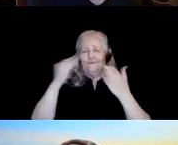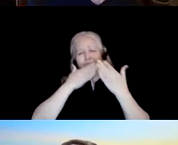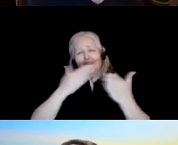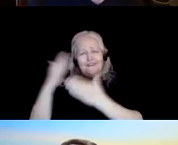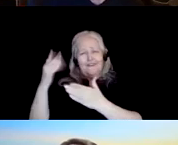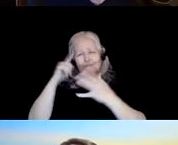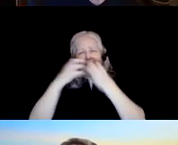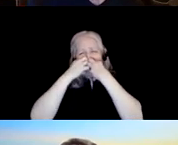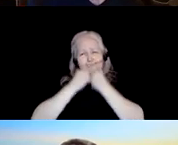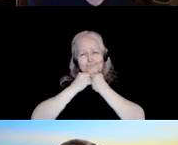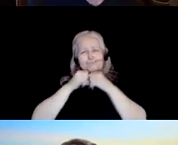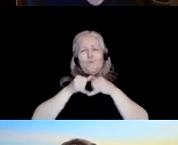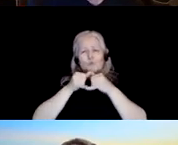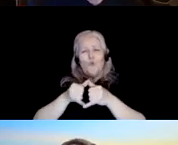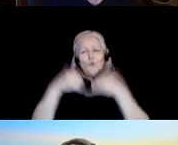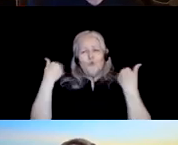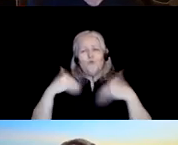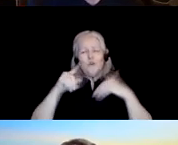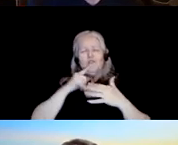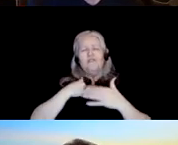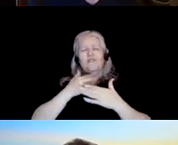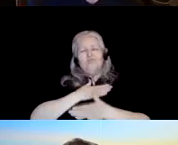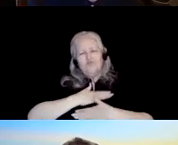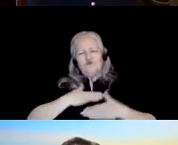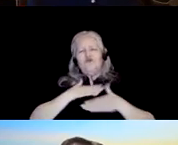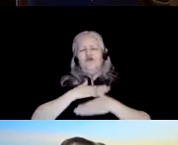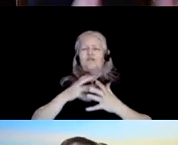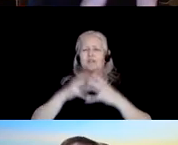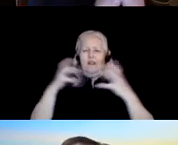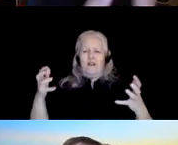award, which I will really, I really appreciate. Thank you so much.